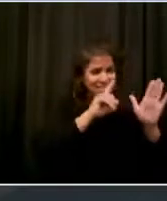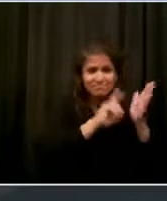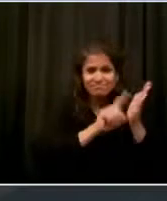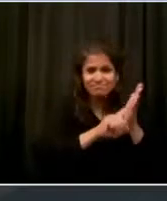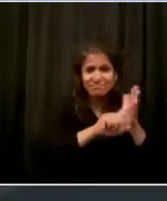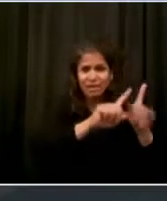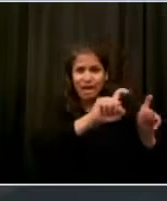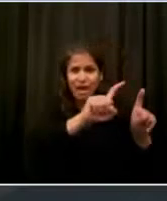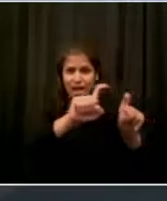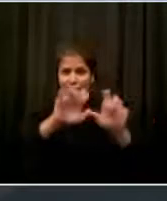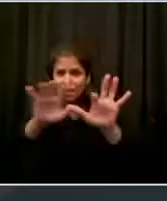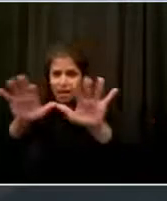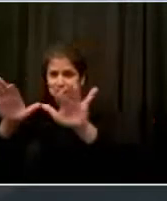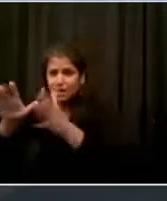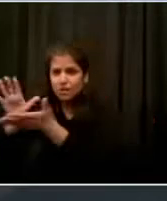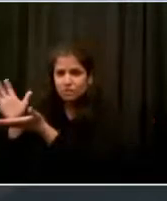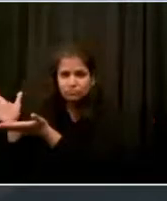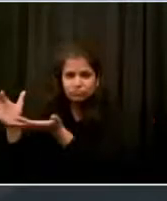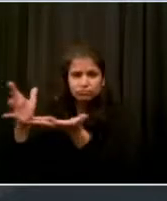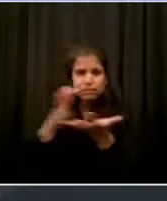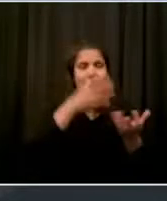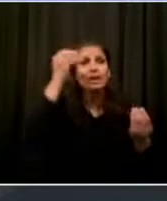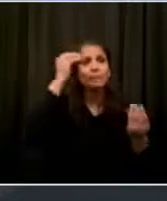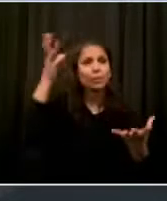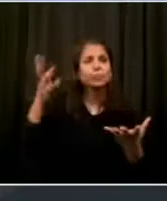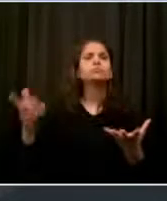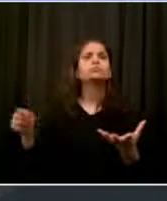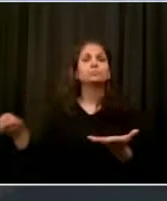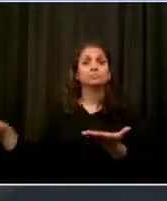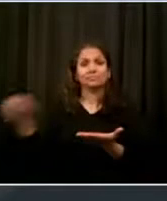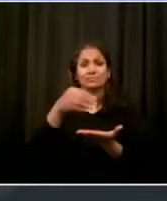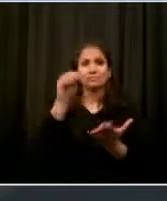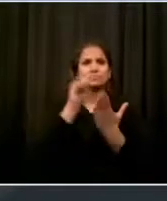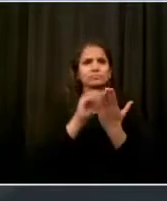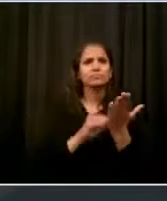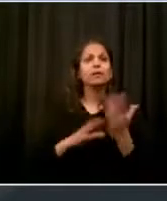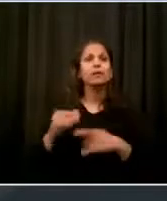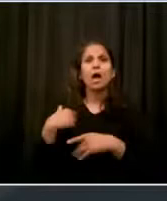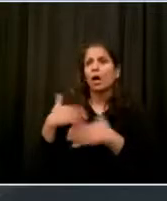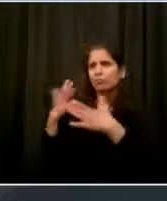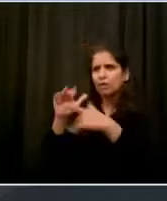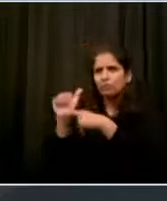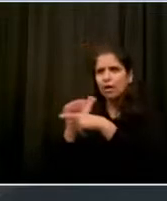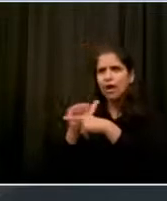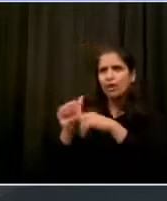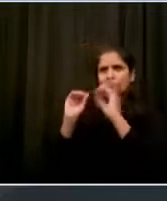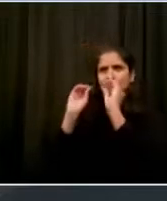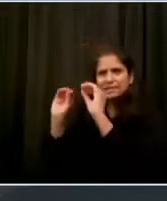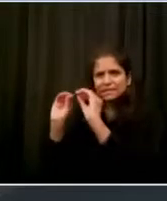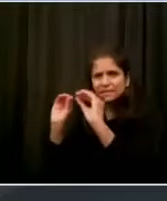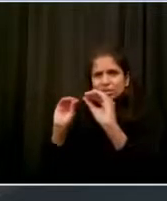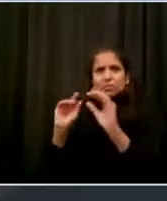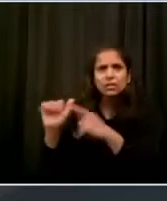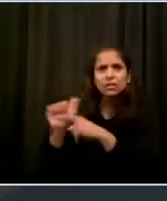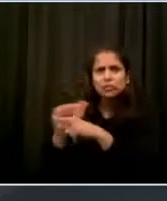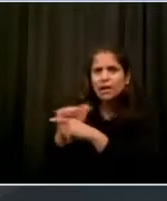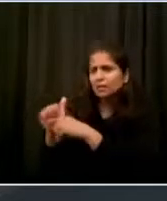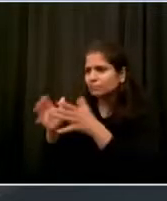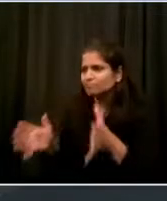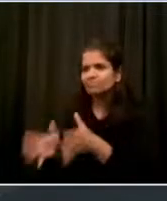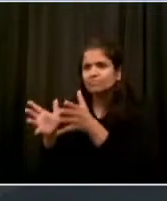train trainers and that's clergy and community-based organization representatives. These